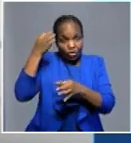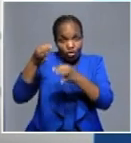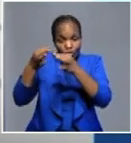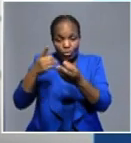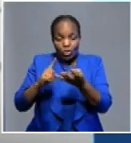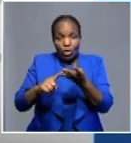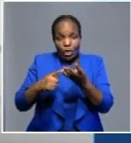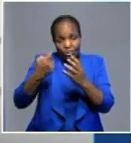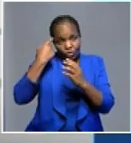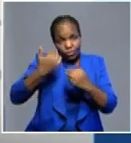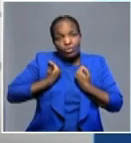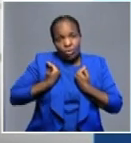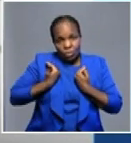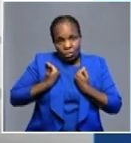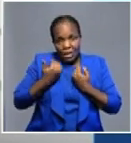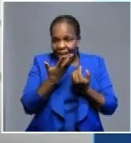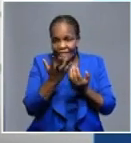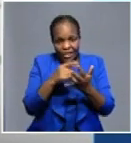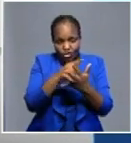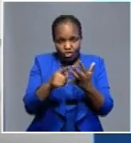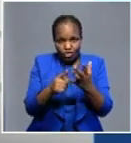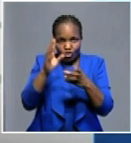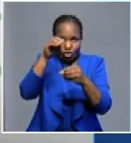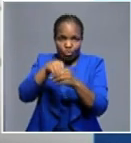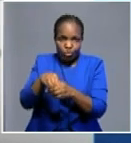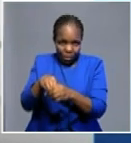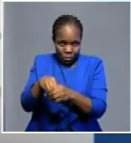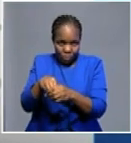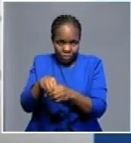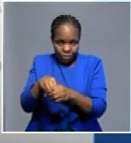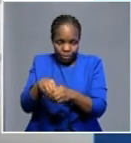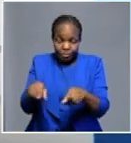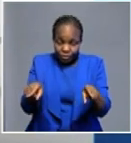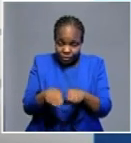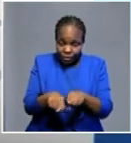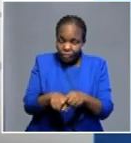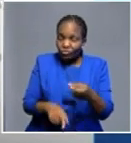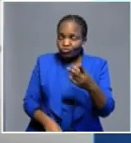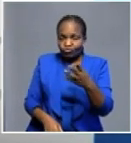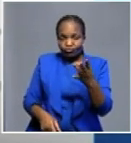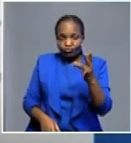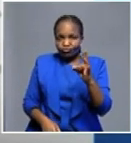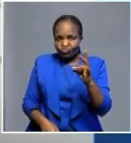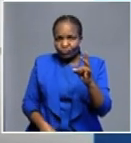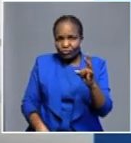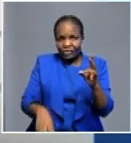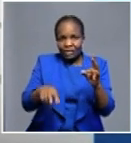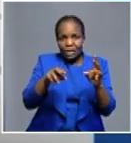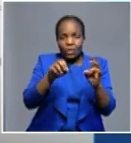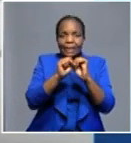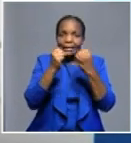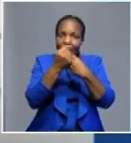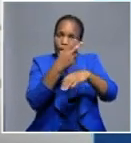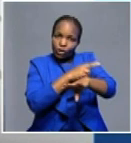Minister of Youth, and other, you know, role players or key stakeholders, such as RFA, Road